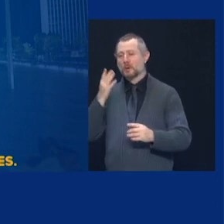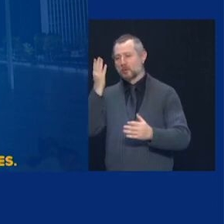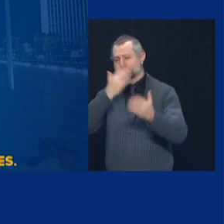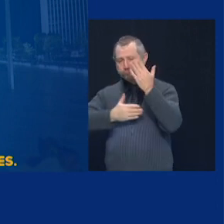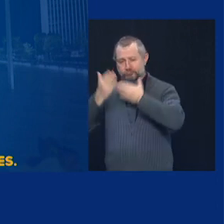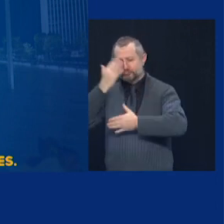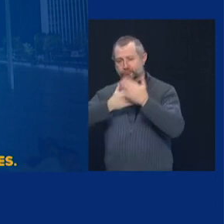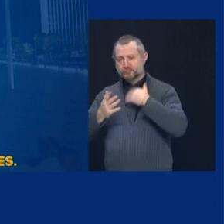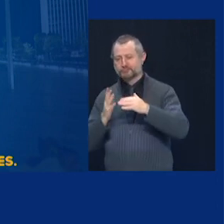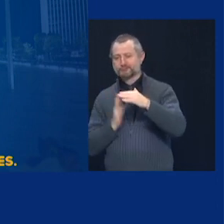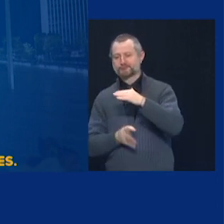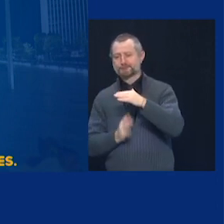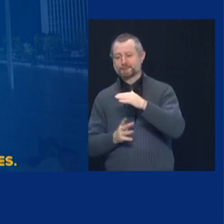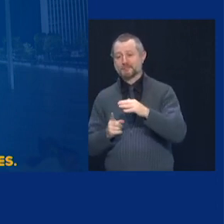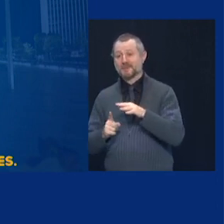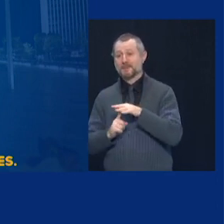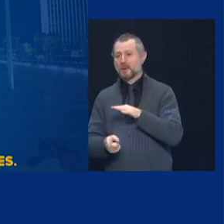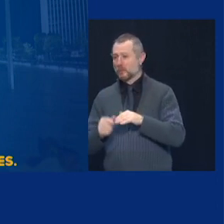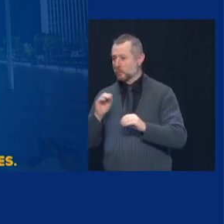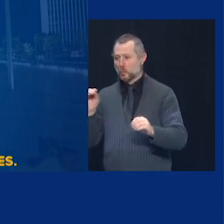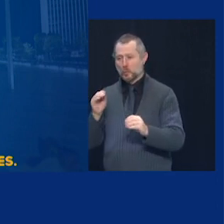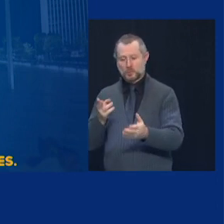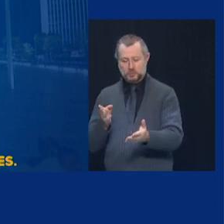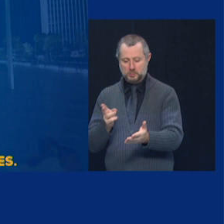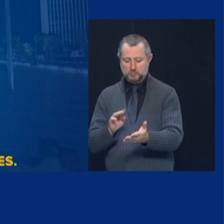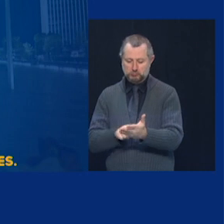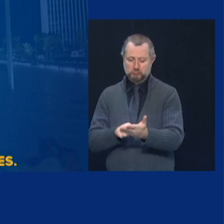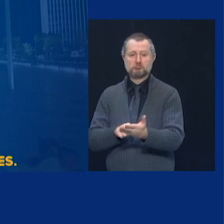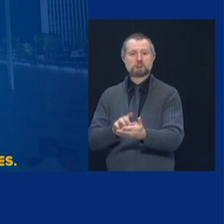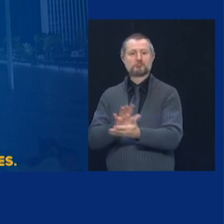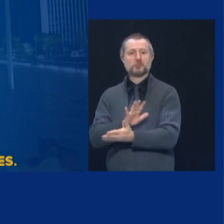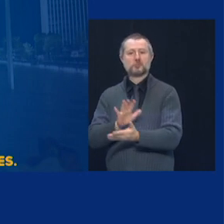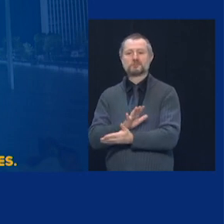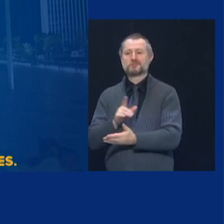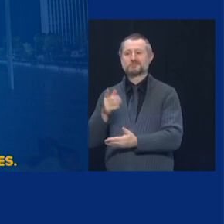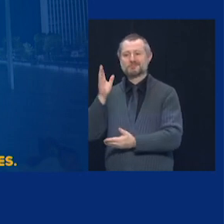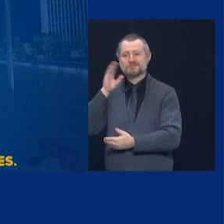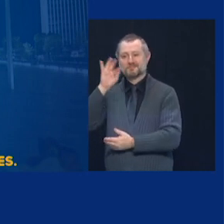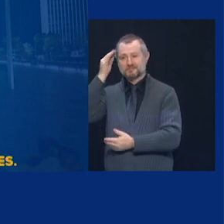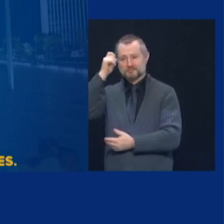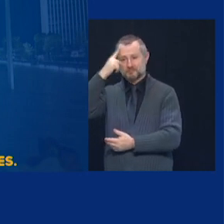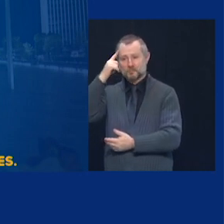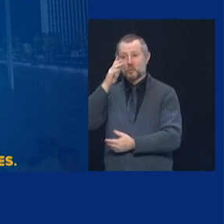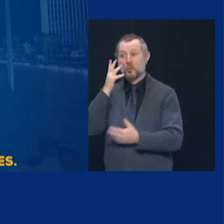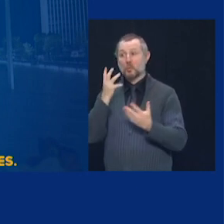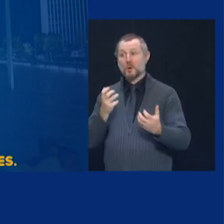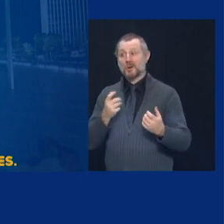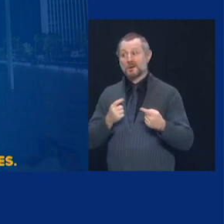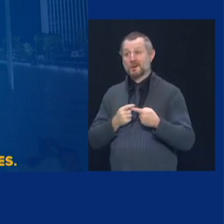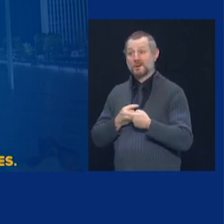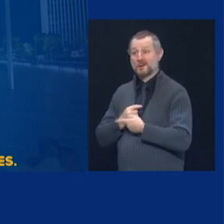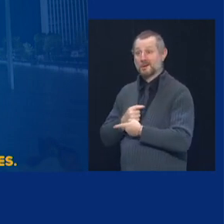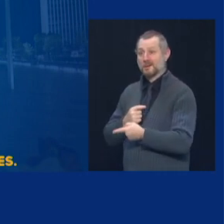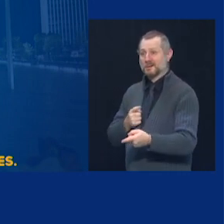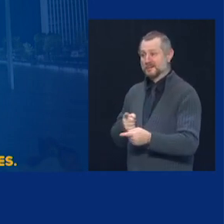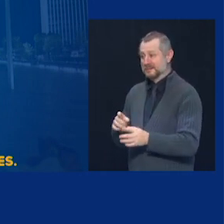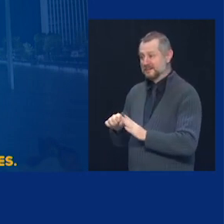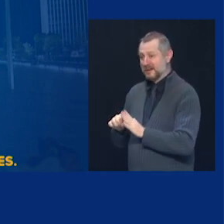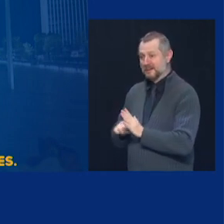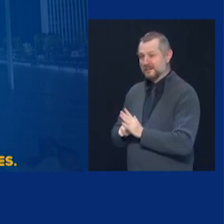constructed the program, basically they wanted the states to collect Social Security numbers,